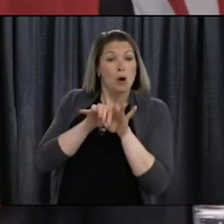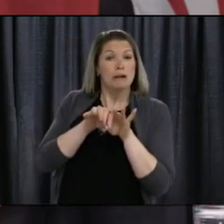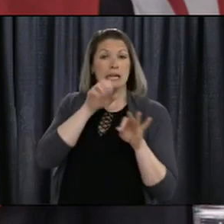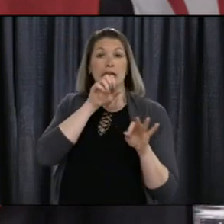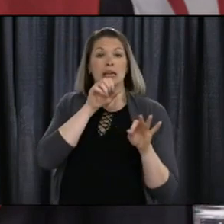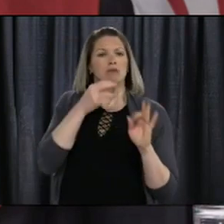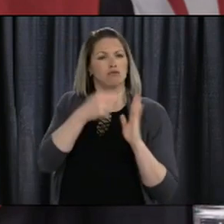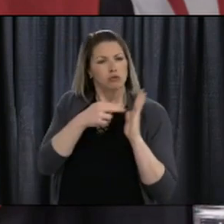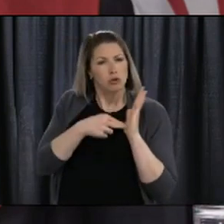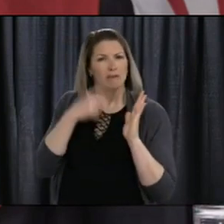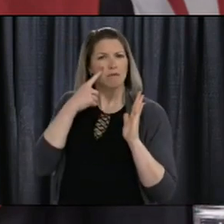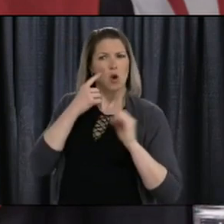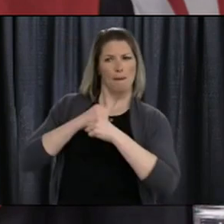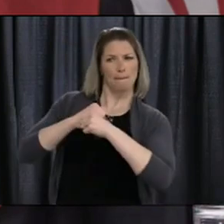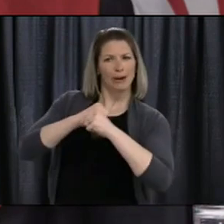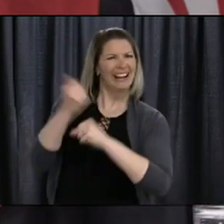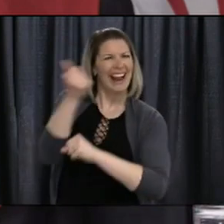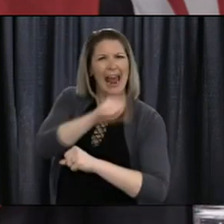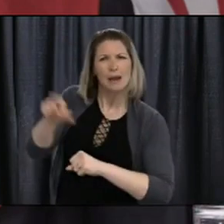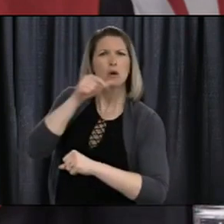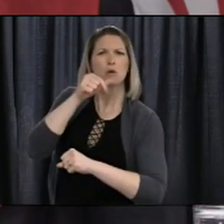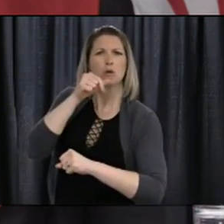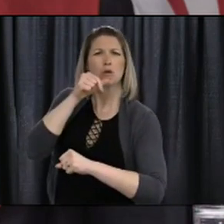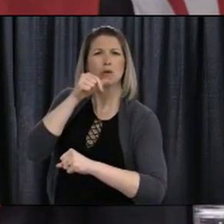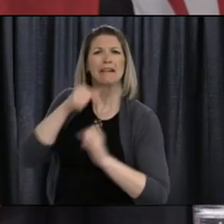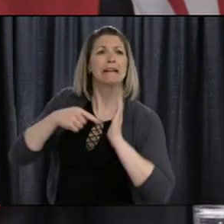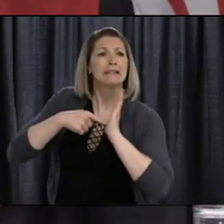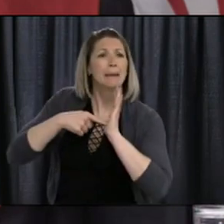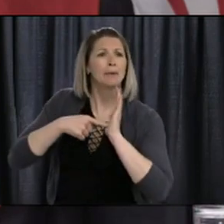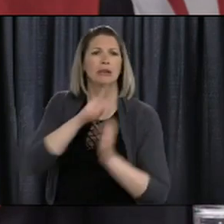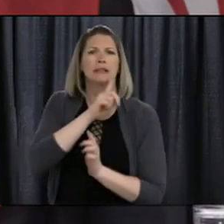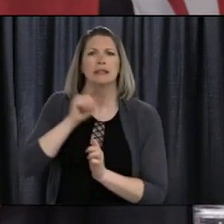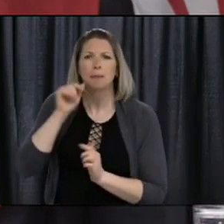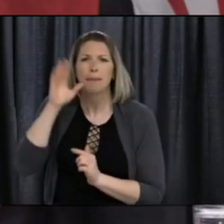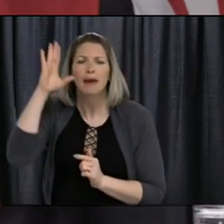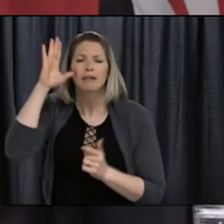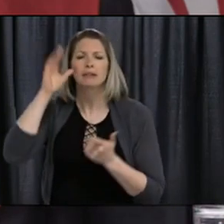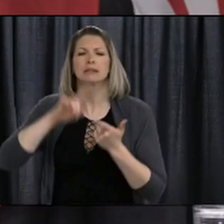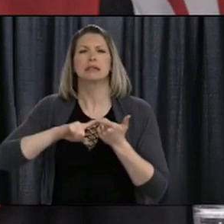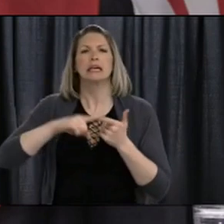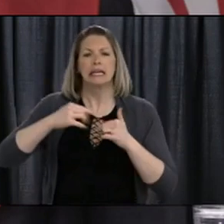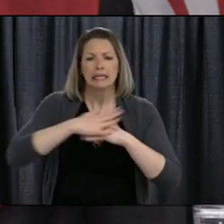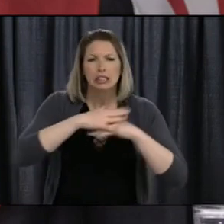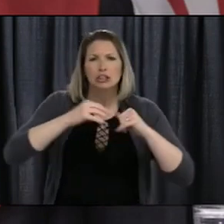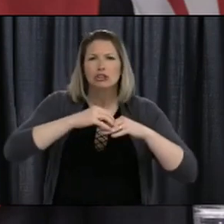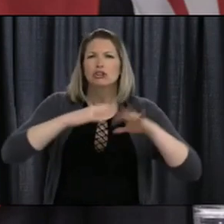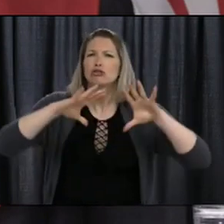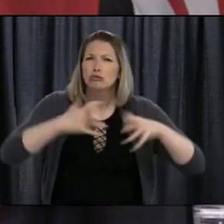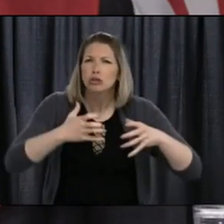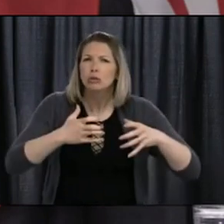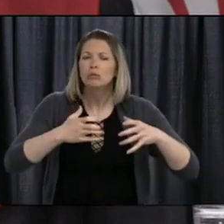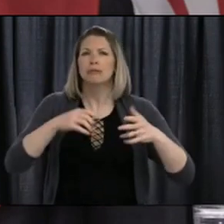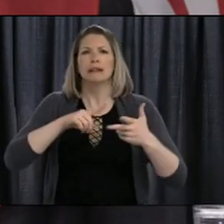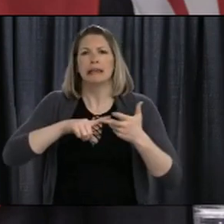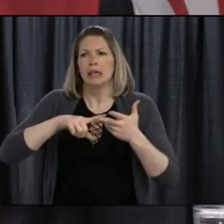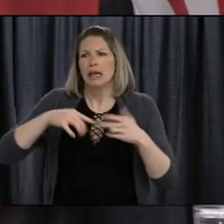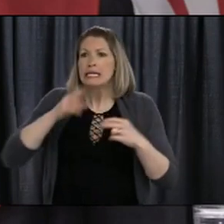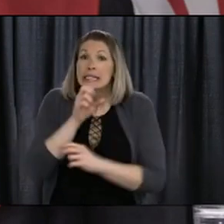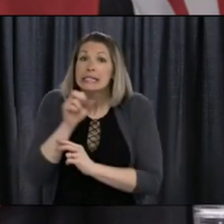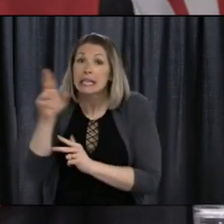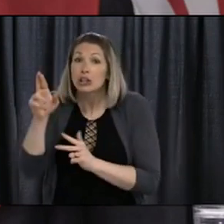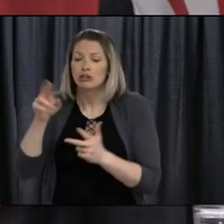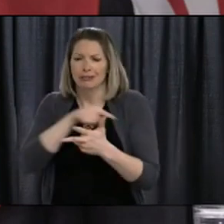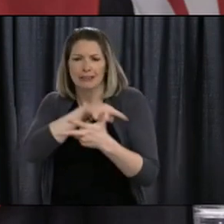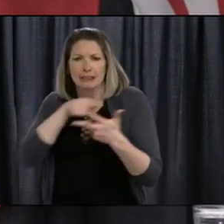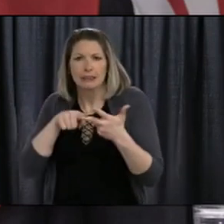with disabilities, rural and indigenous communities, single parents, people experiencing violence, the majority